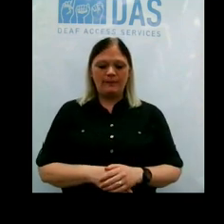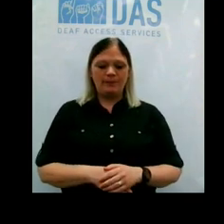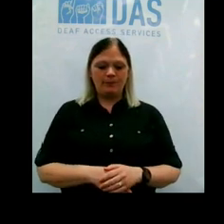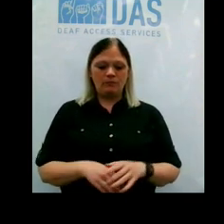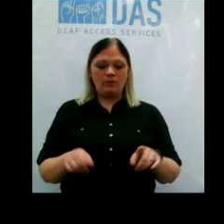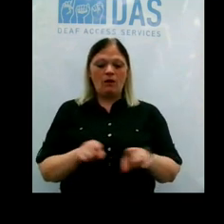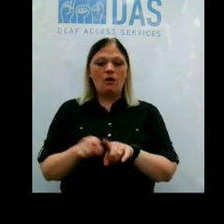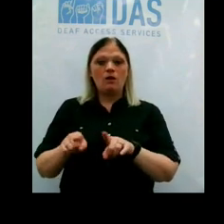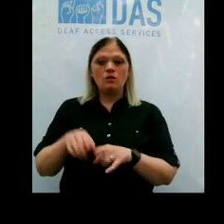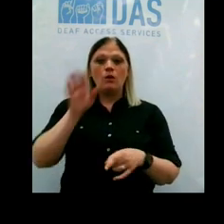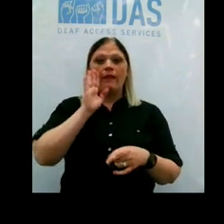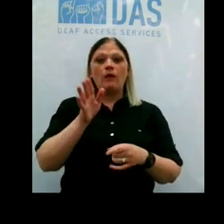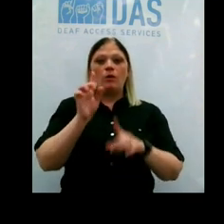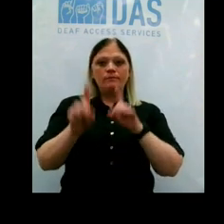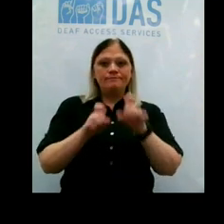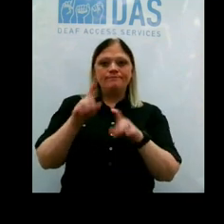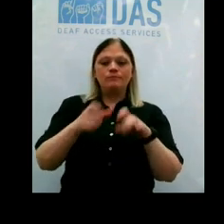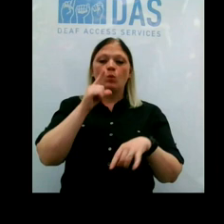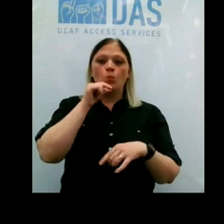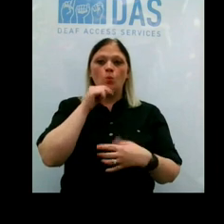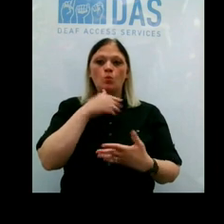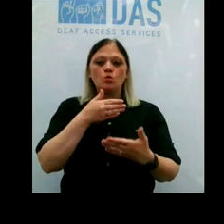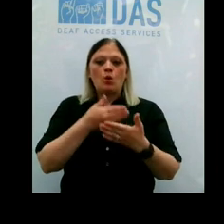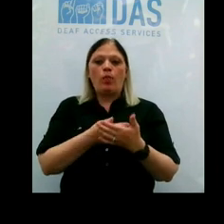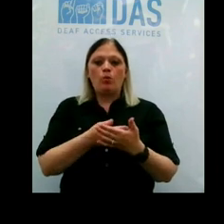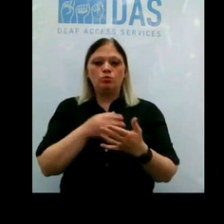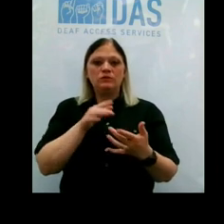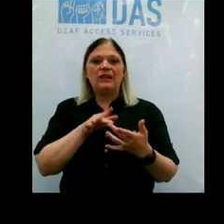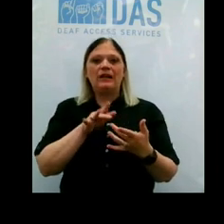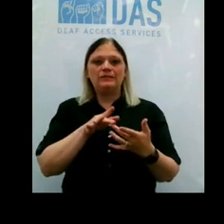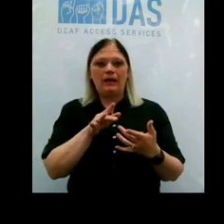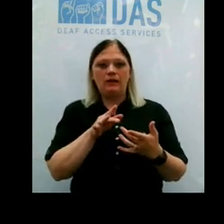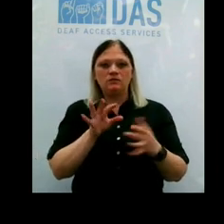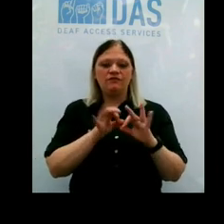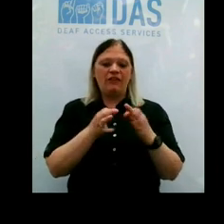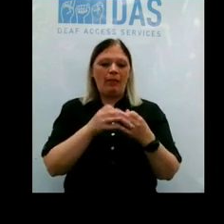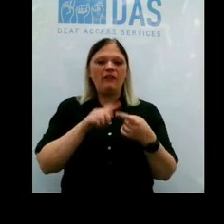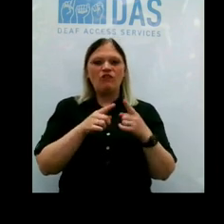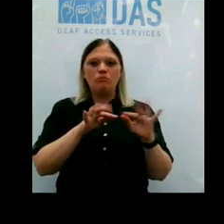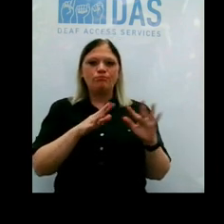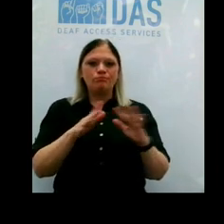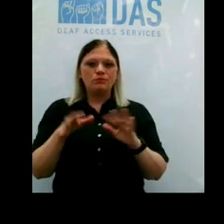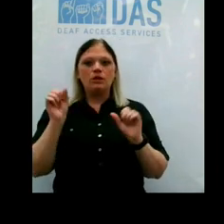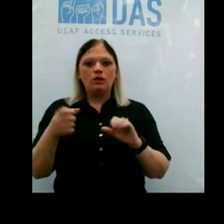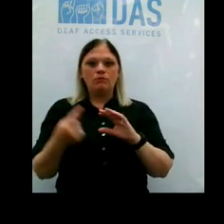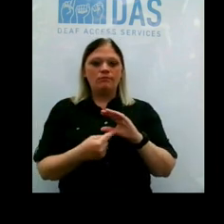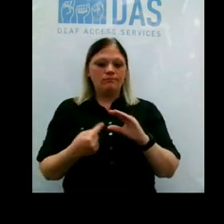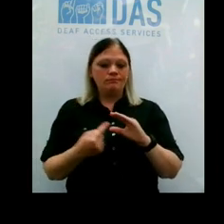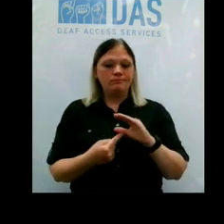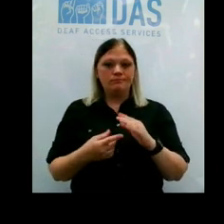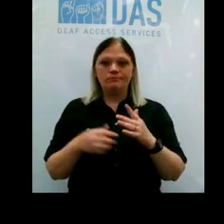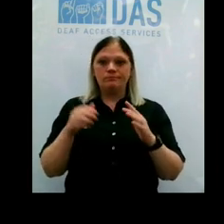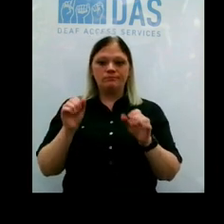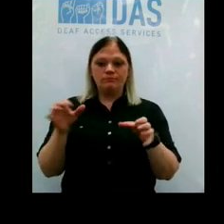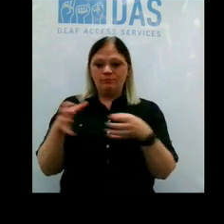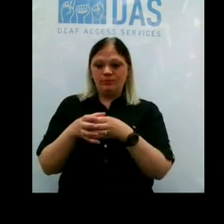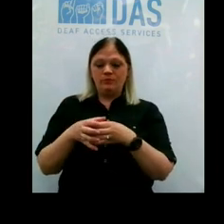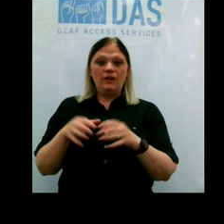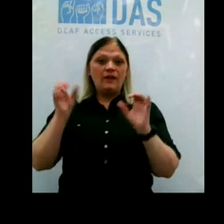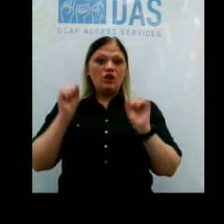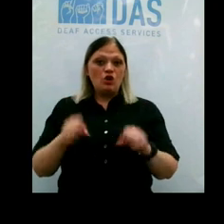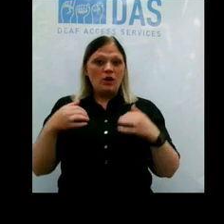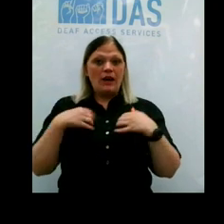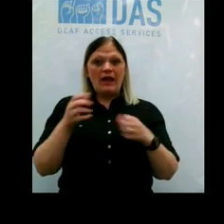asking who are your close contacts, and so we can put them in quarantine. Again, they could be incubating virus, even though they don't have any